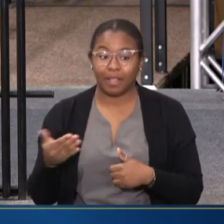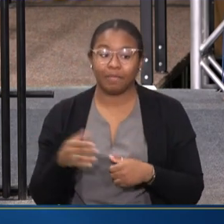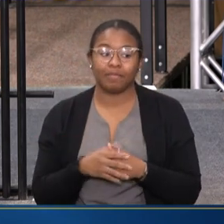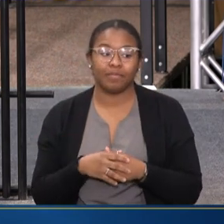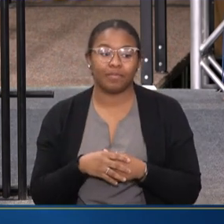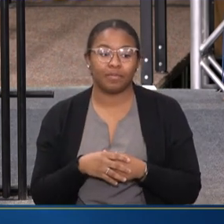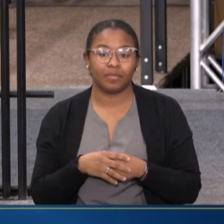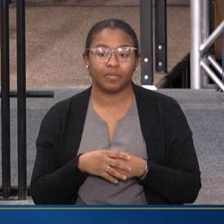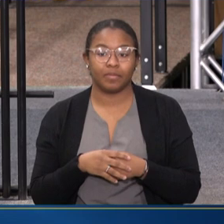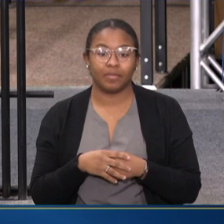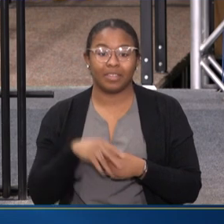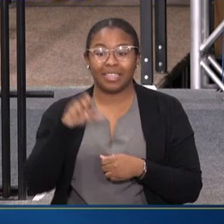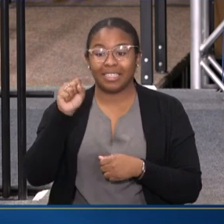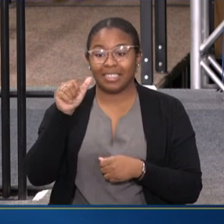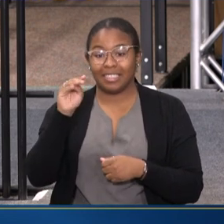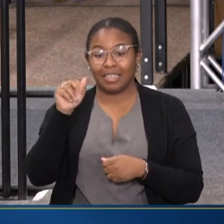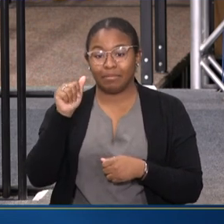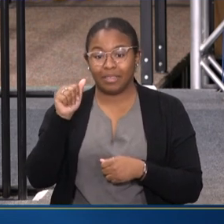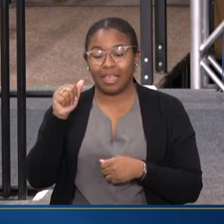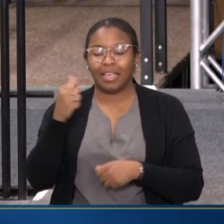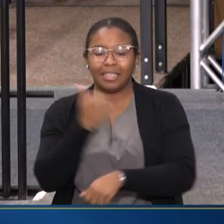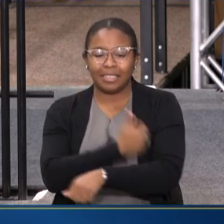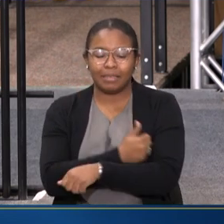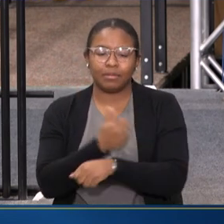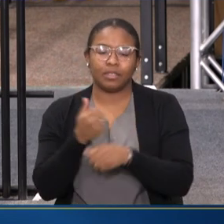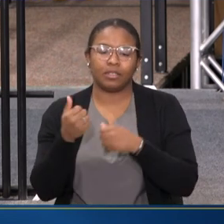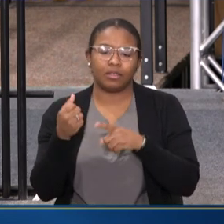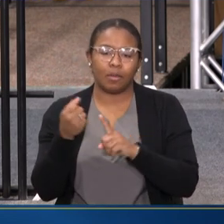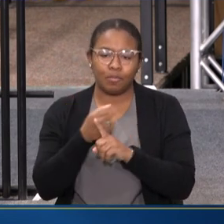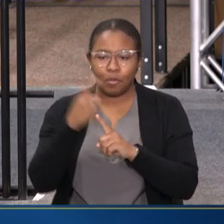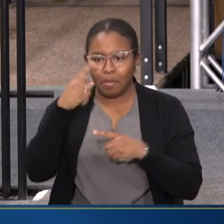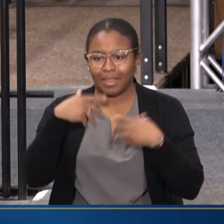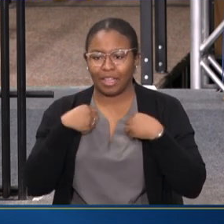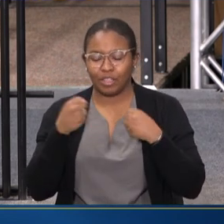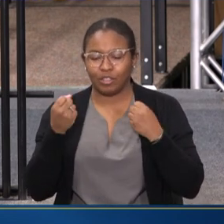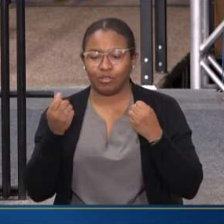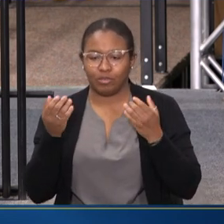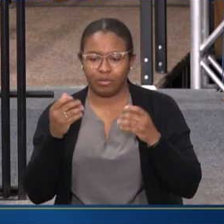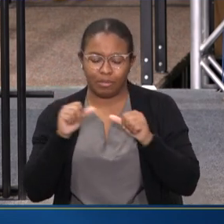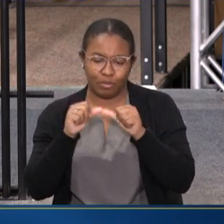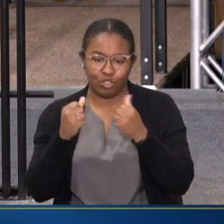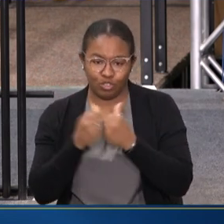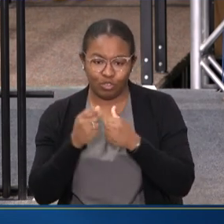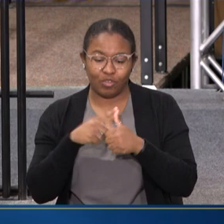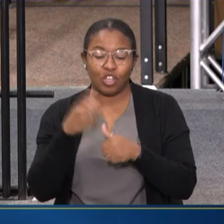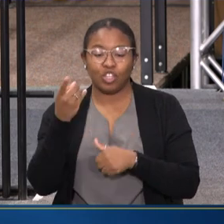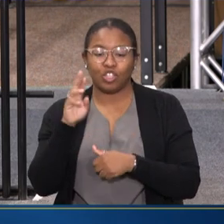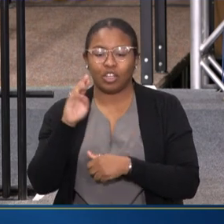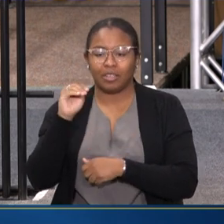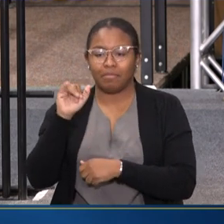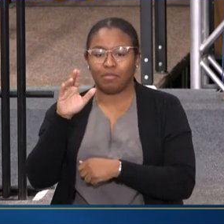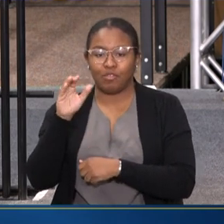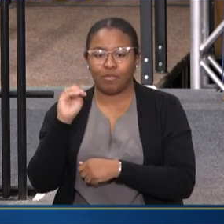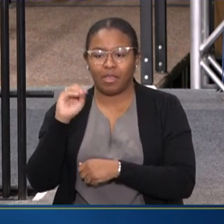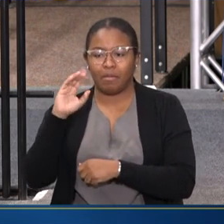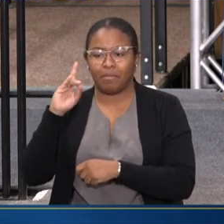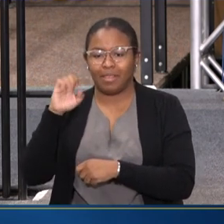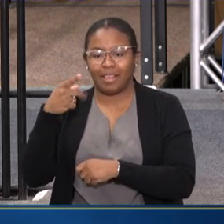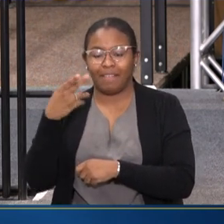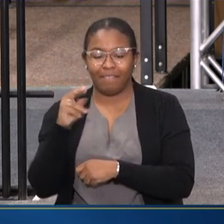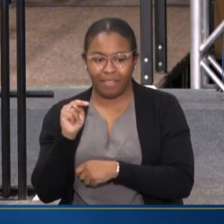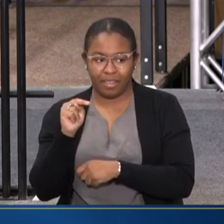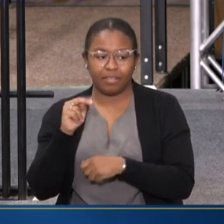THE SAMHSA SUBSTANCE ABUSE AND MENTAL HEALTH SERVICES ADMINISTRATION ASSISTANT SECRETARY, DR. MIRIAM DELPHIN-RITMAN, THE